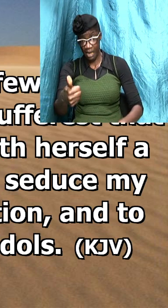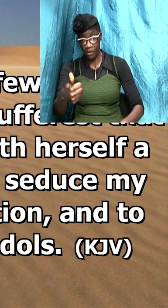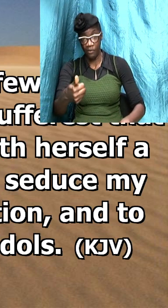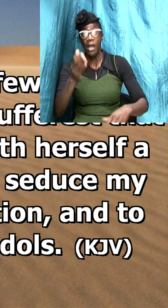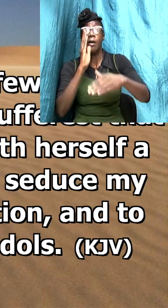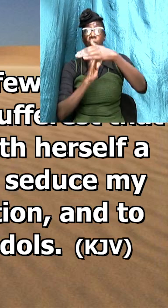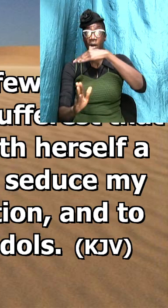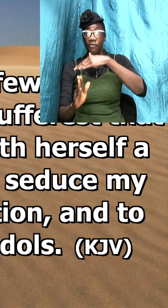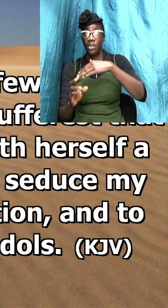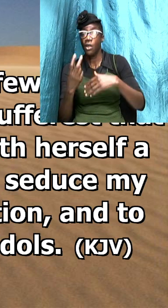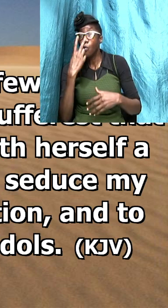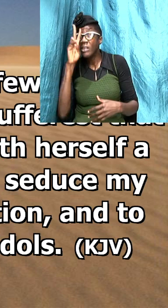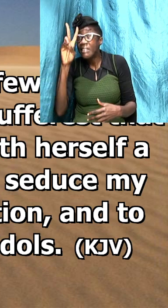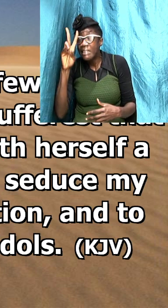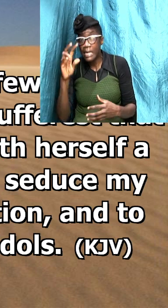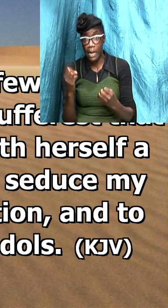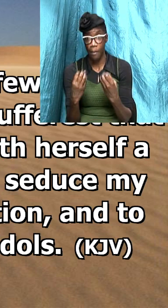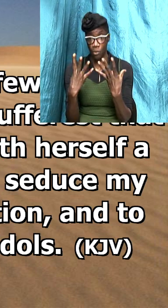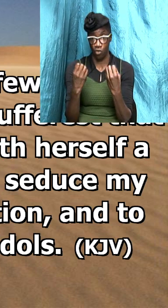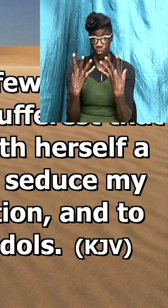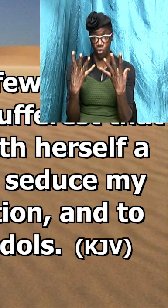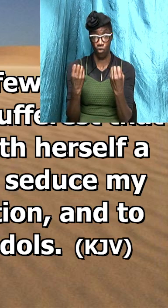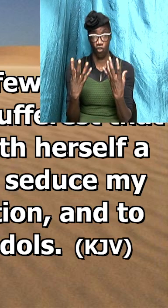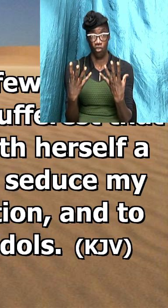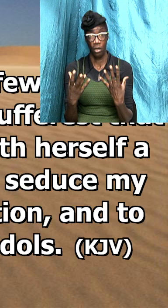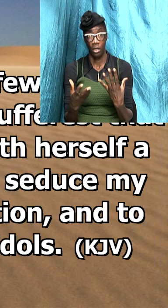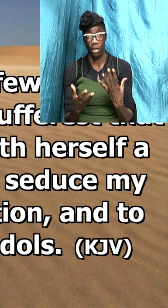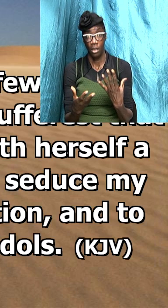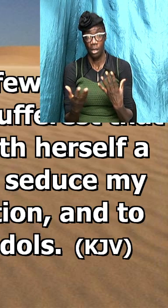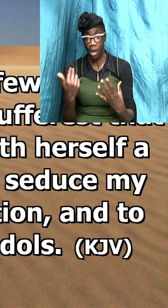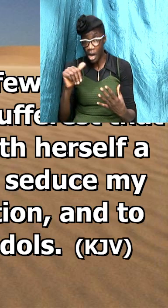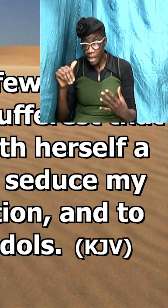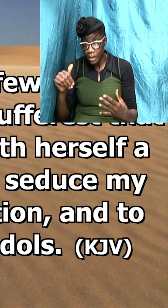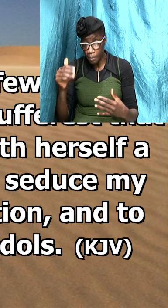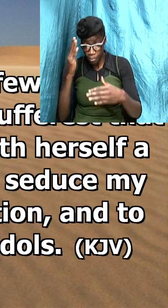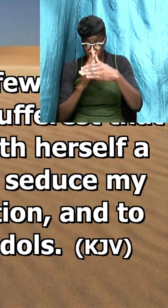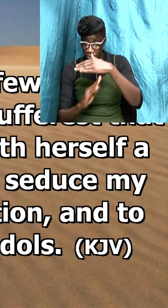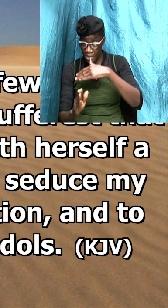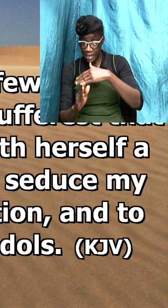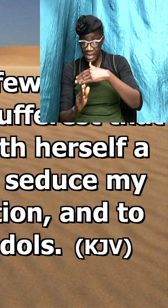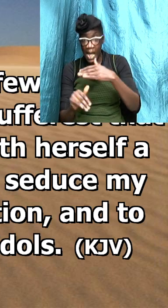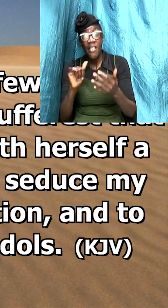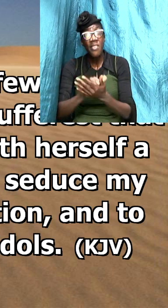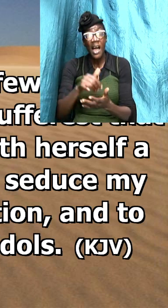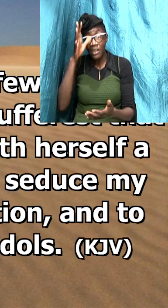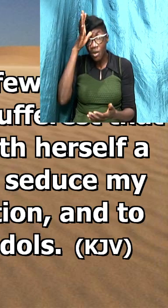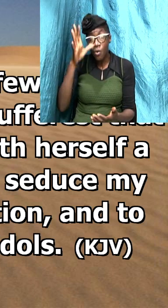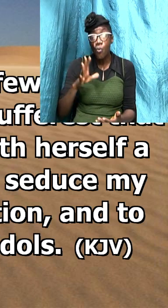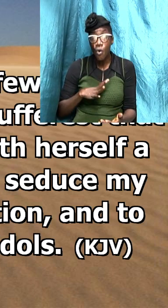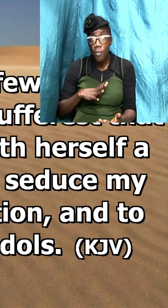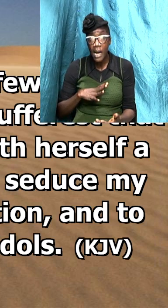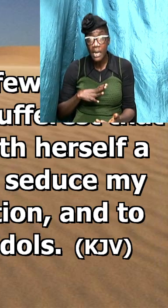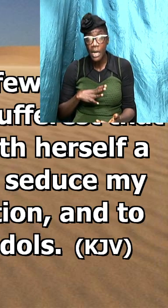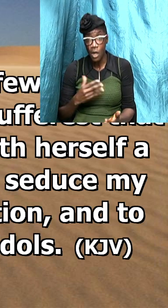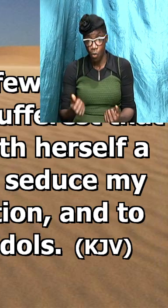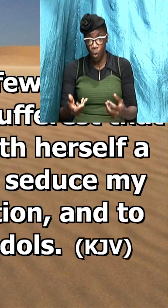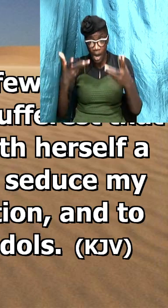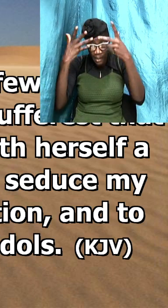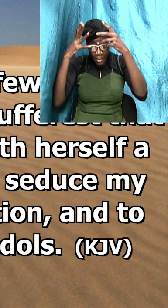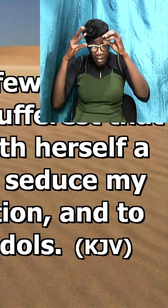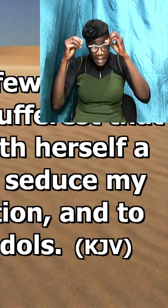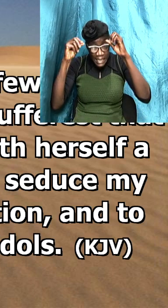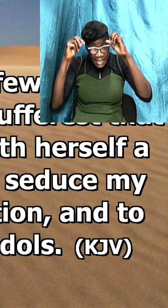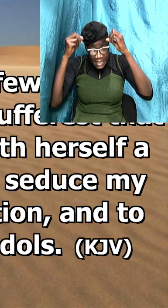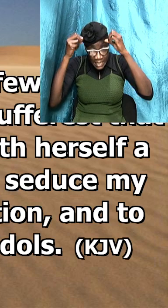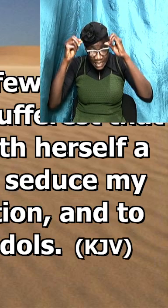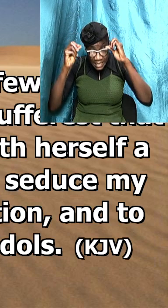that is on the rise and here what the Bible says now that lady which calleth herself a prophetess to teach and to